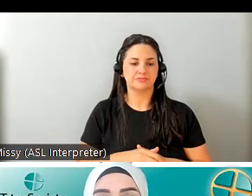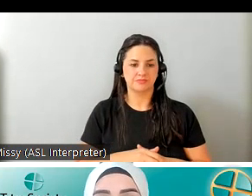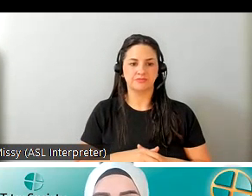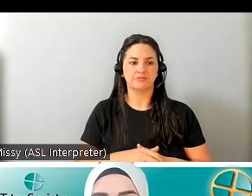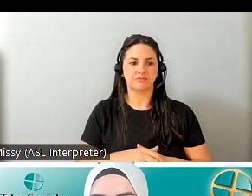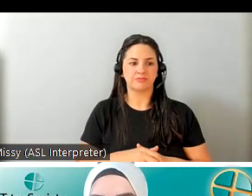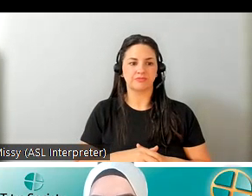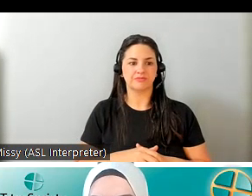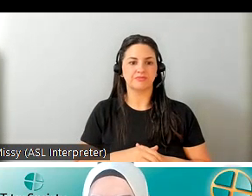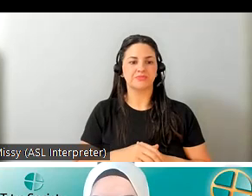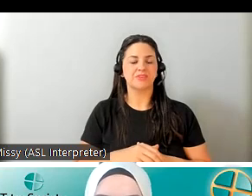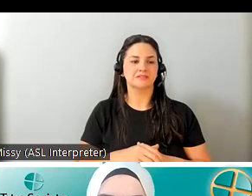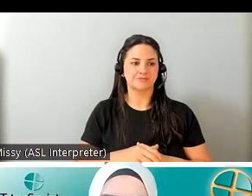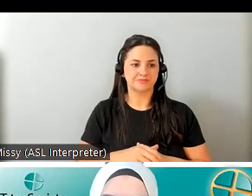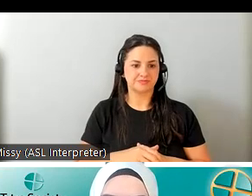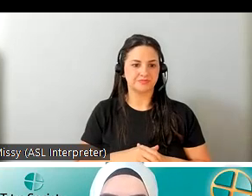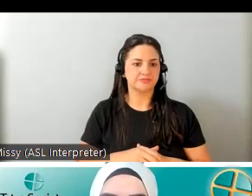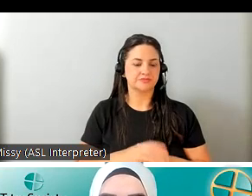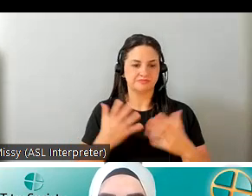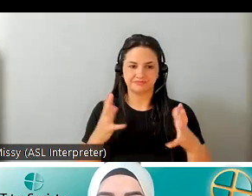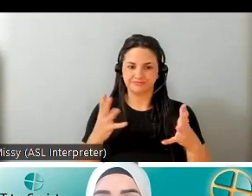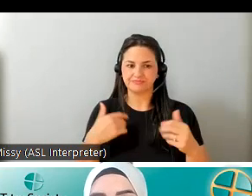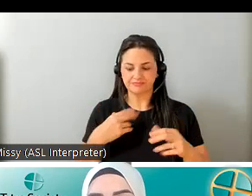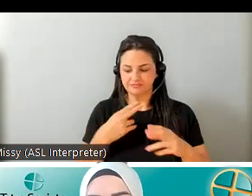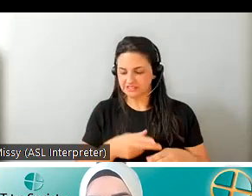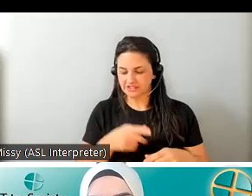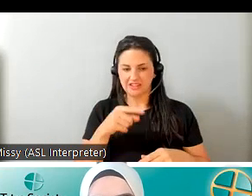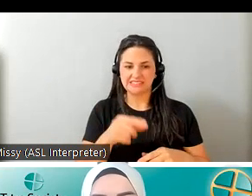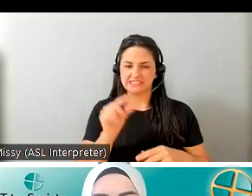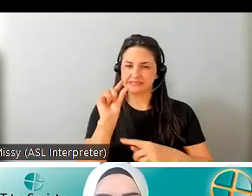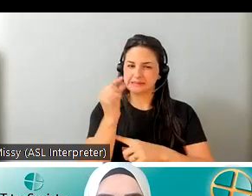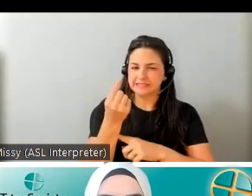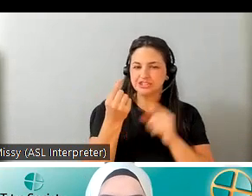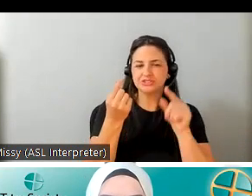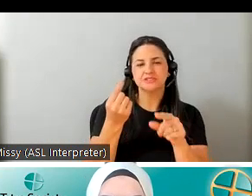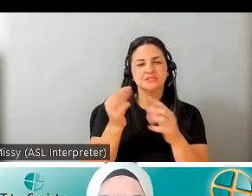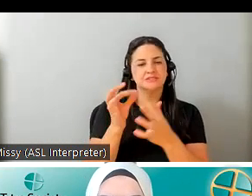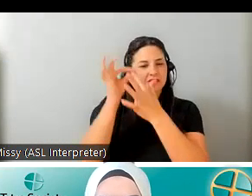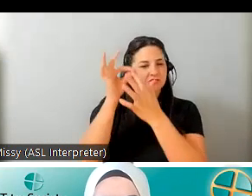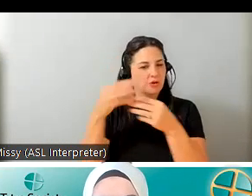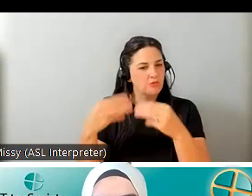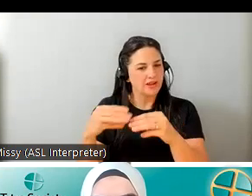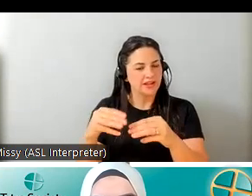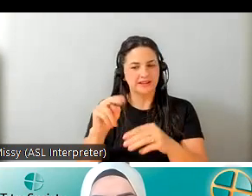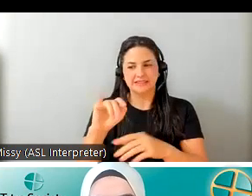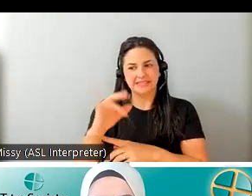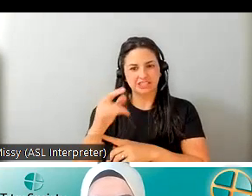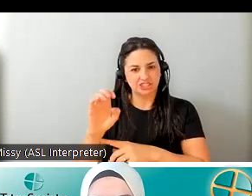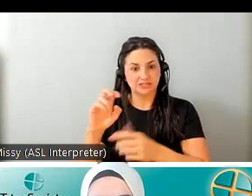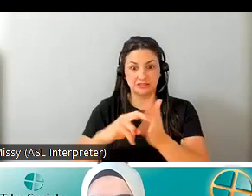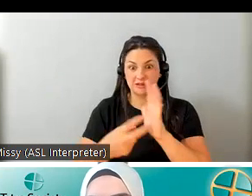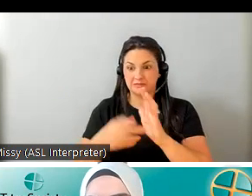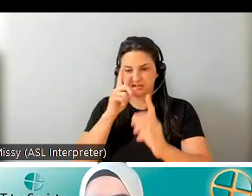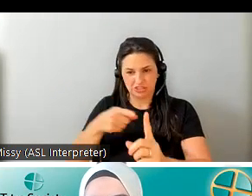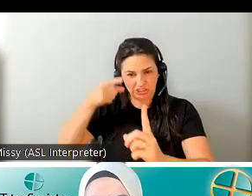assistive technology space um as i mentioned it's a niche market and uh what that means it's that it only targets